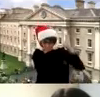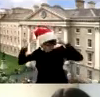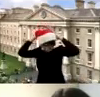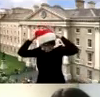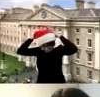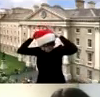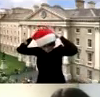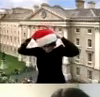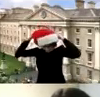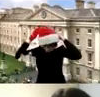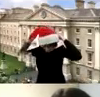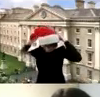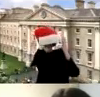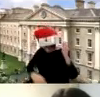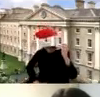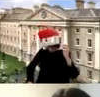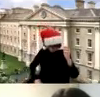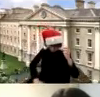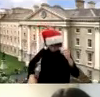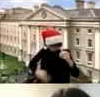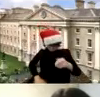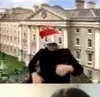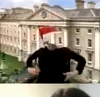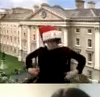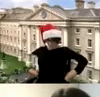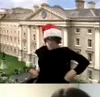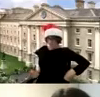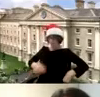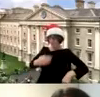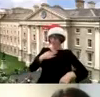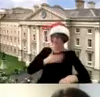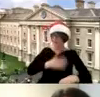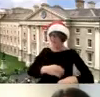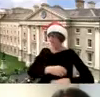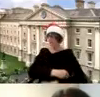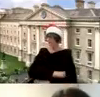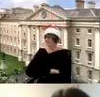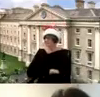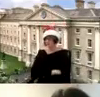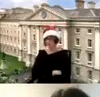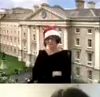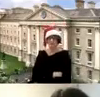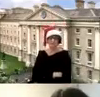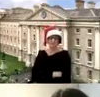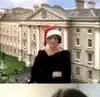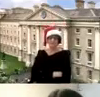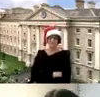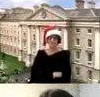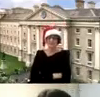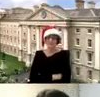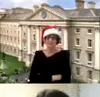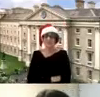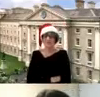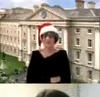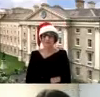limit that just tune in maybe once or twice a day don't spend all your day listening about the global pandemic twice a day